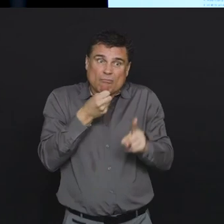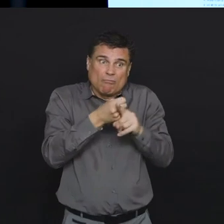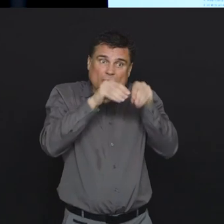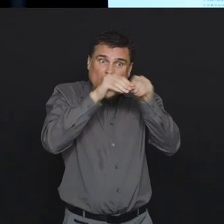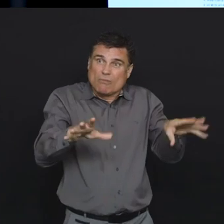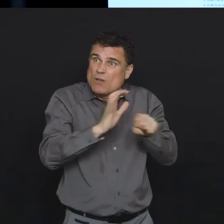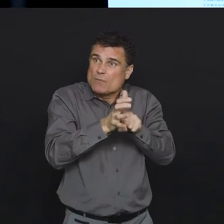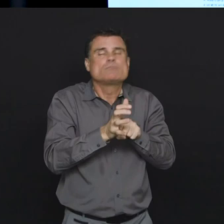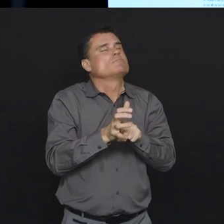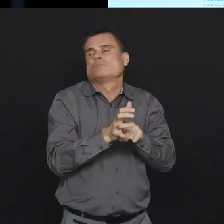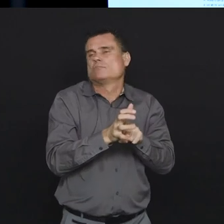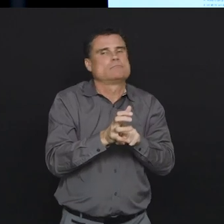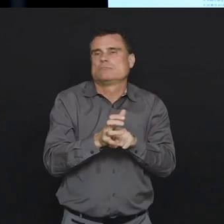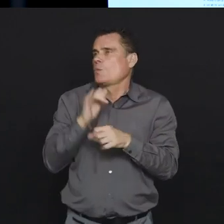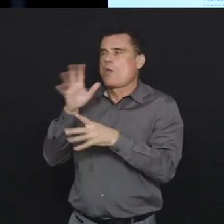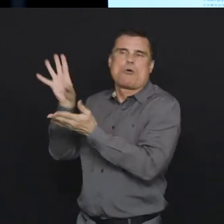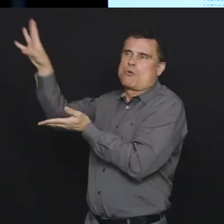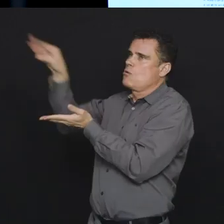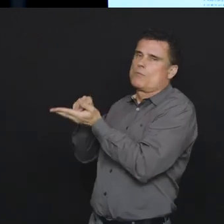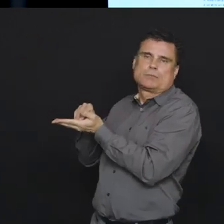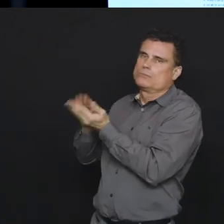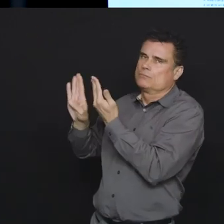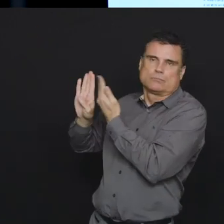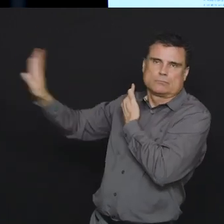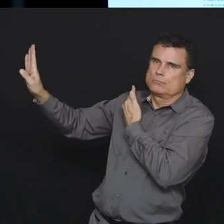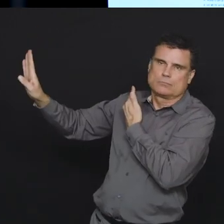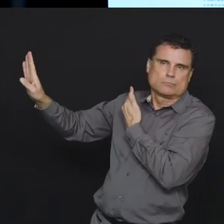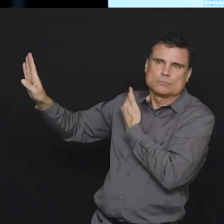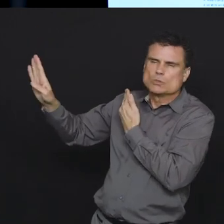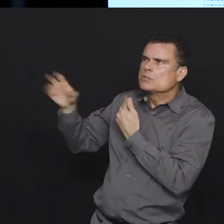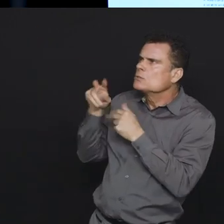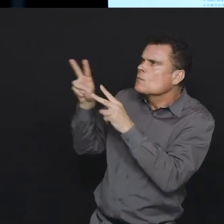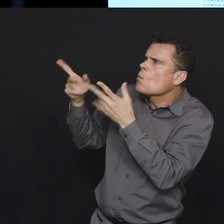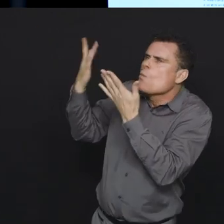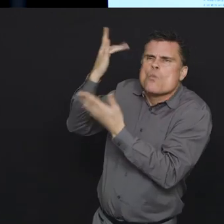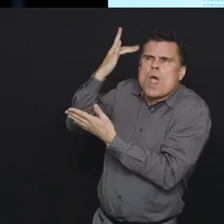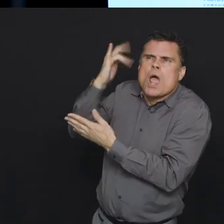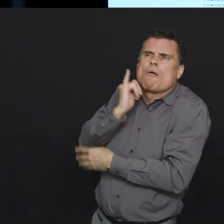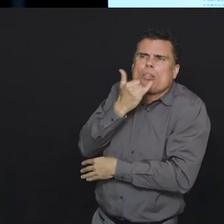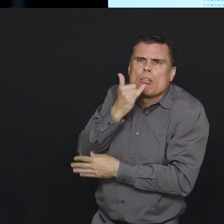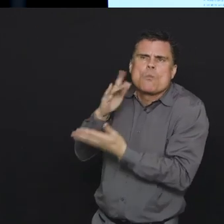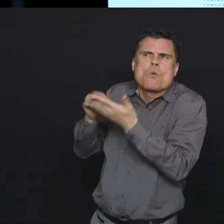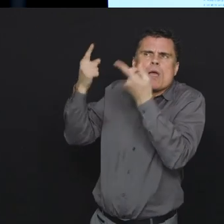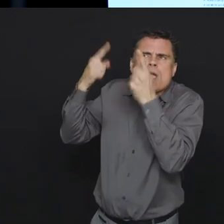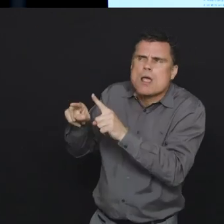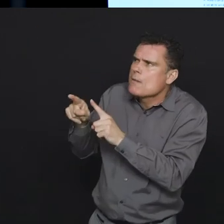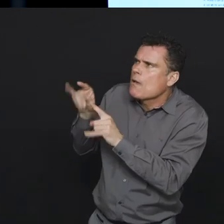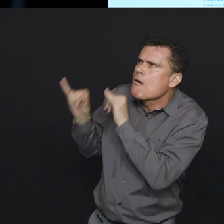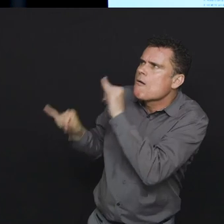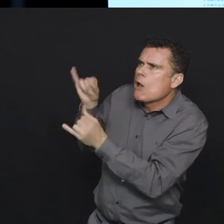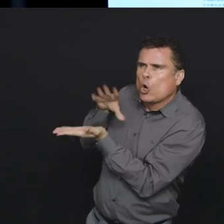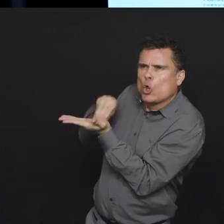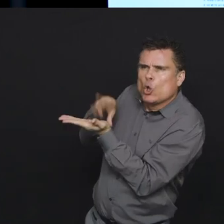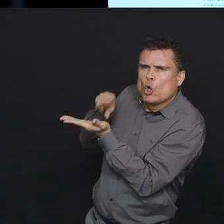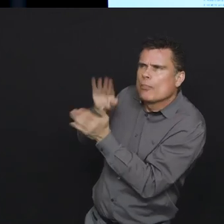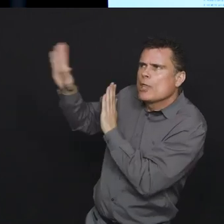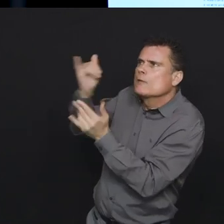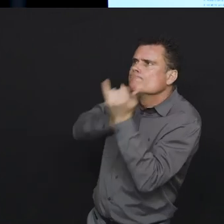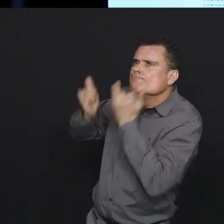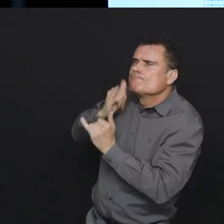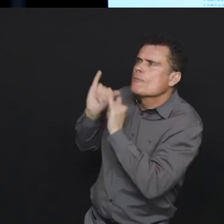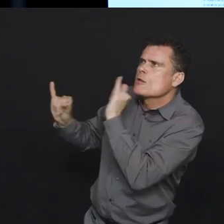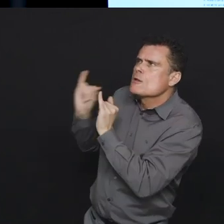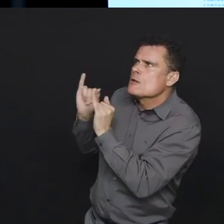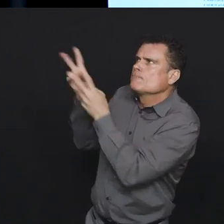a shortage of beds here and only here. And in that case, it's why we are preparing each of our health authorities,